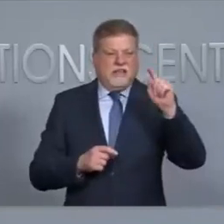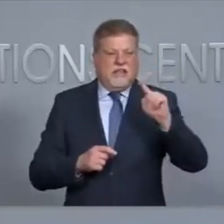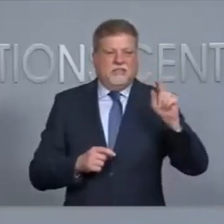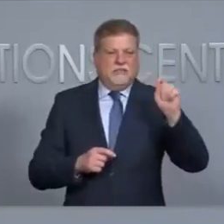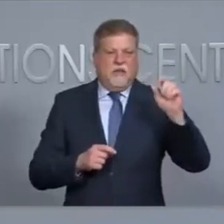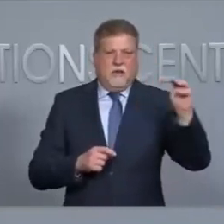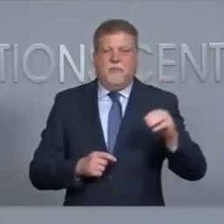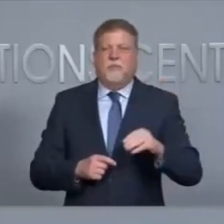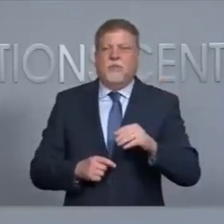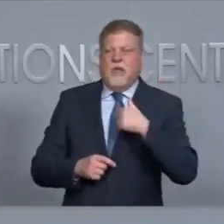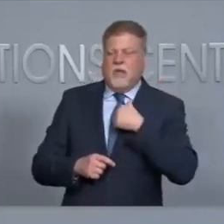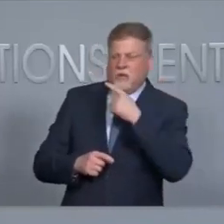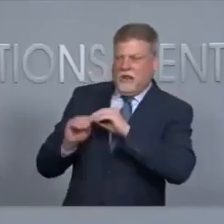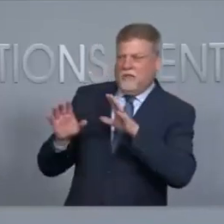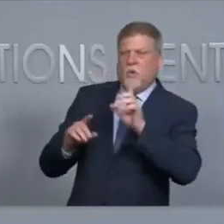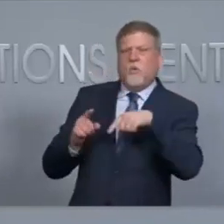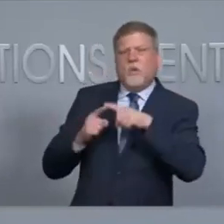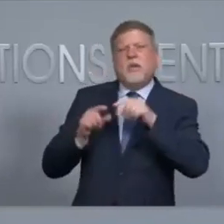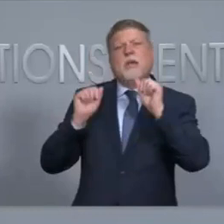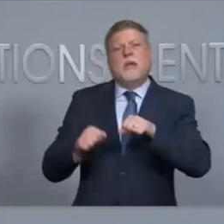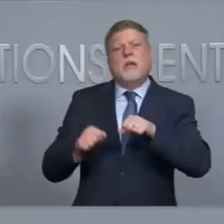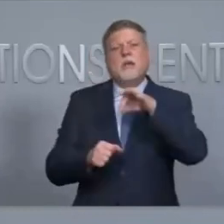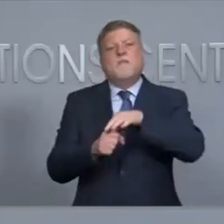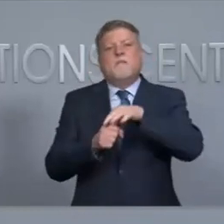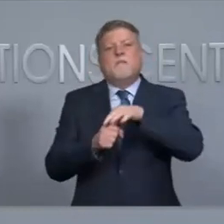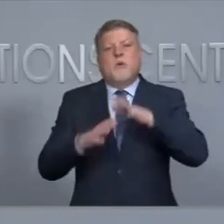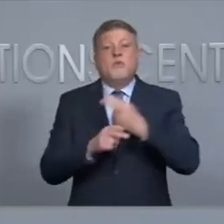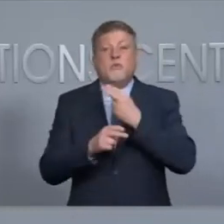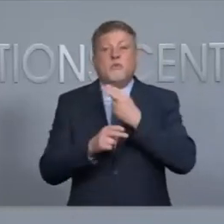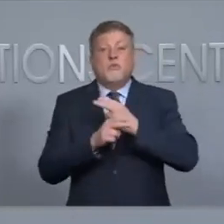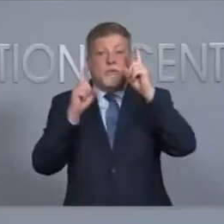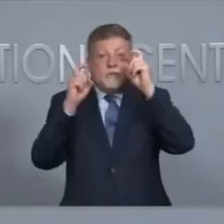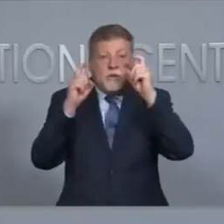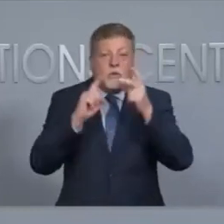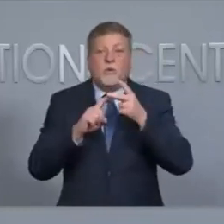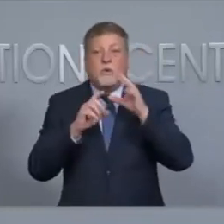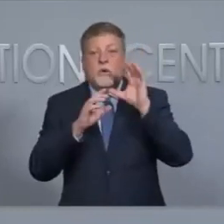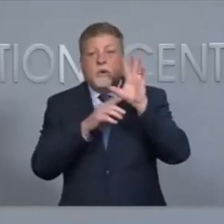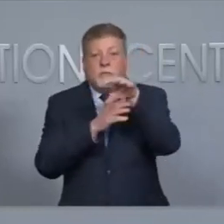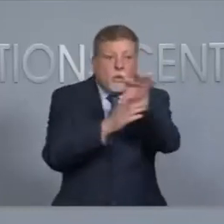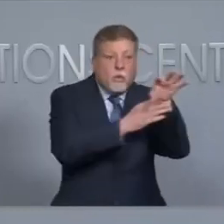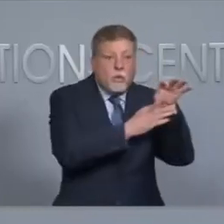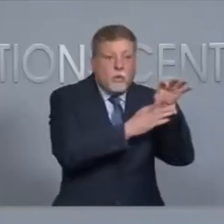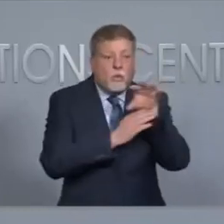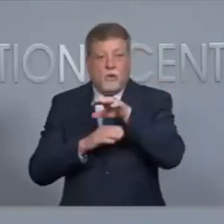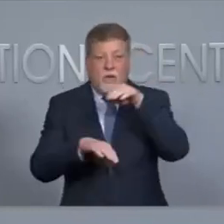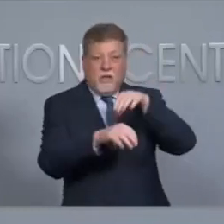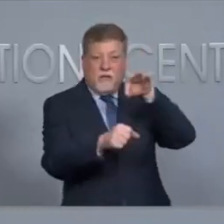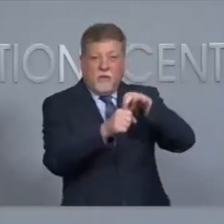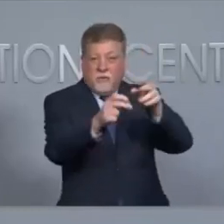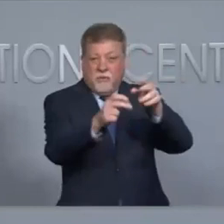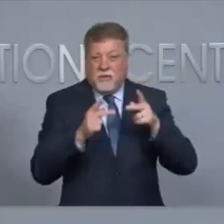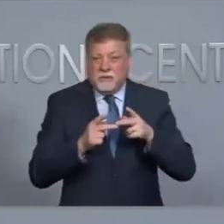when voters are allowed to use photography and video at the polls and what